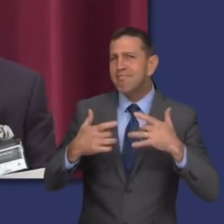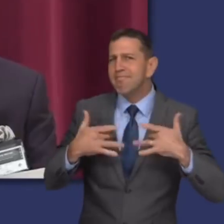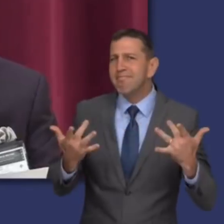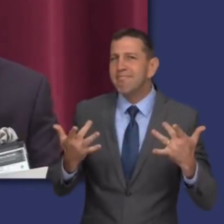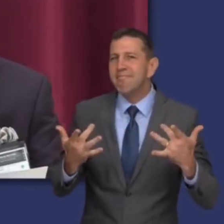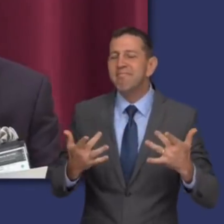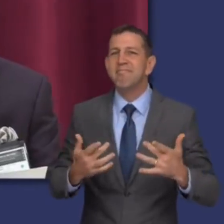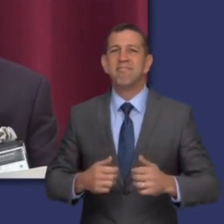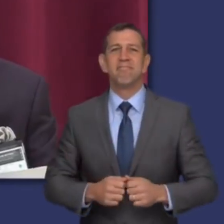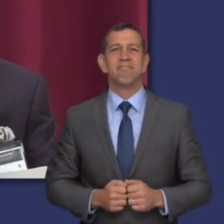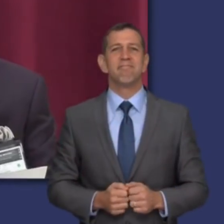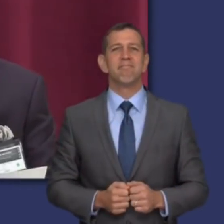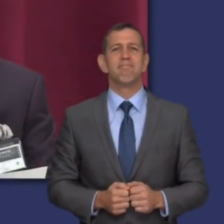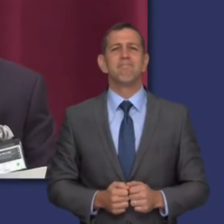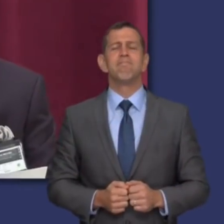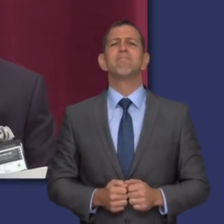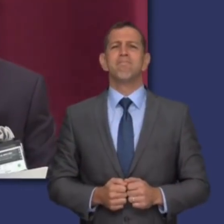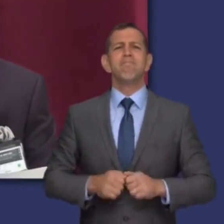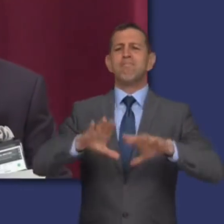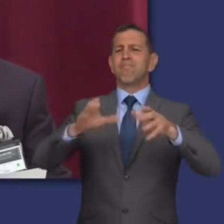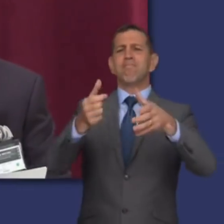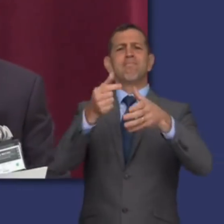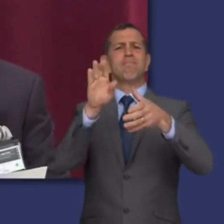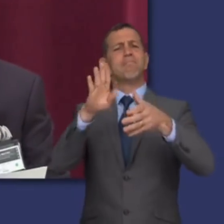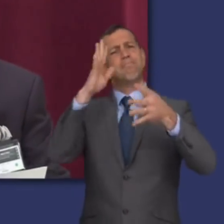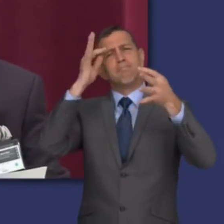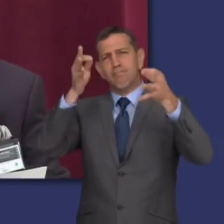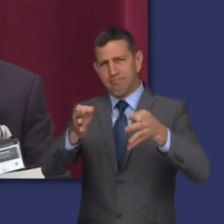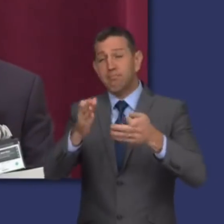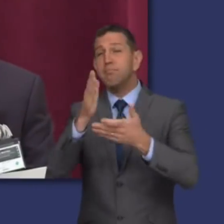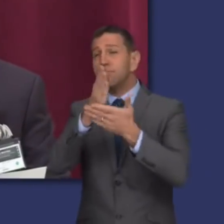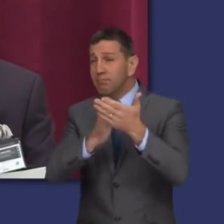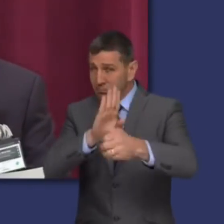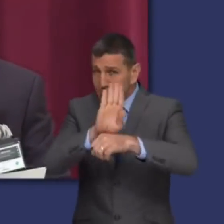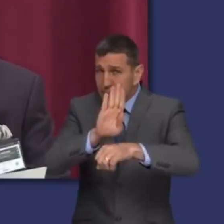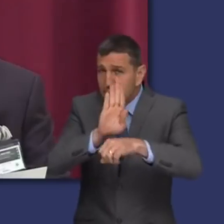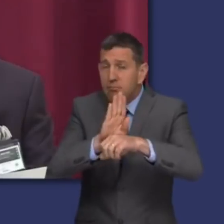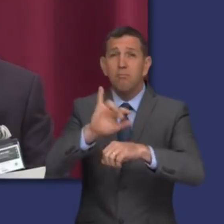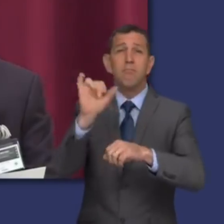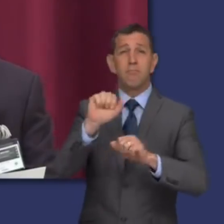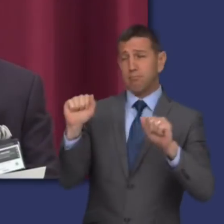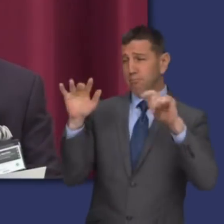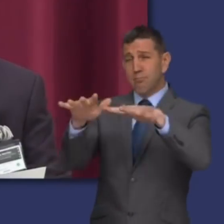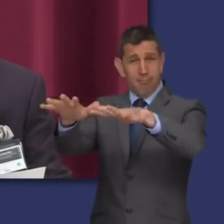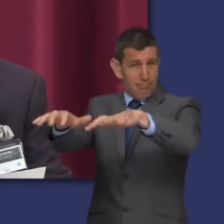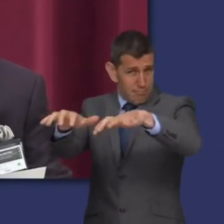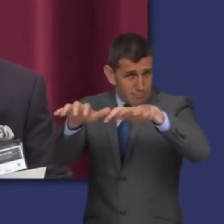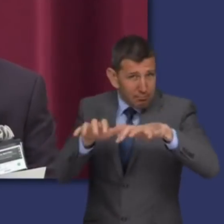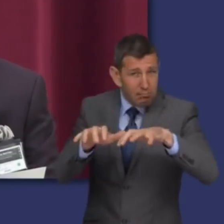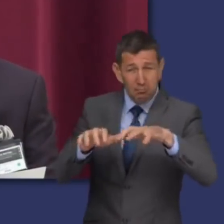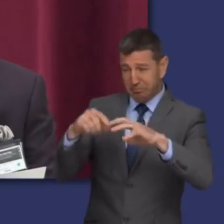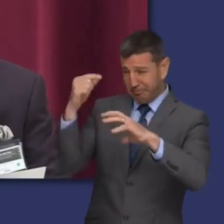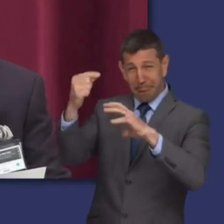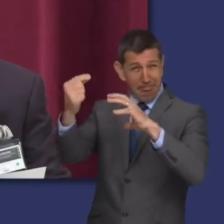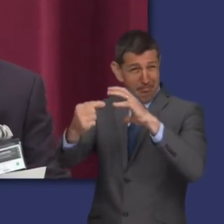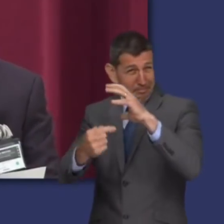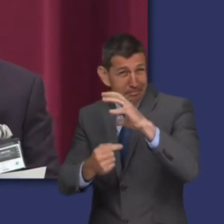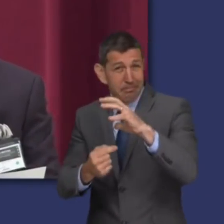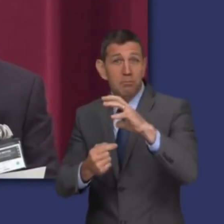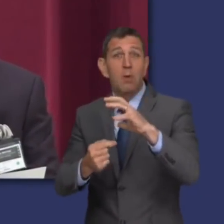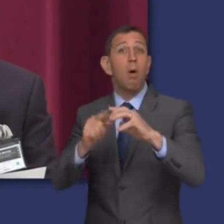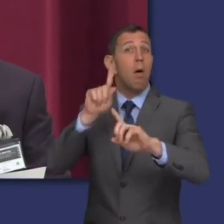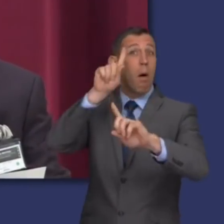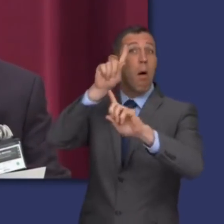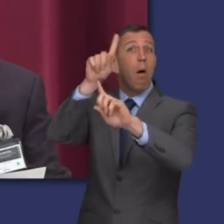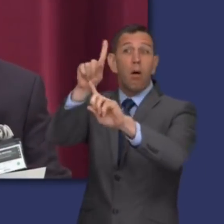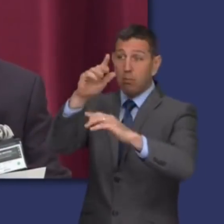The Governing Body has directed that a number of our branch and assembly hall construction projects